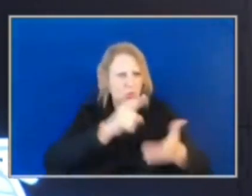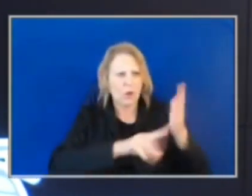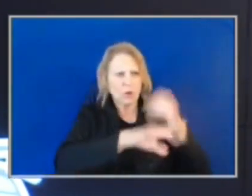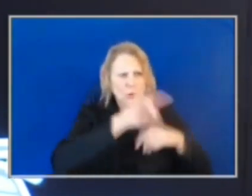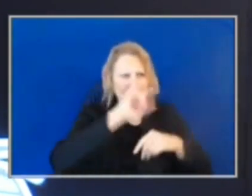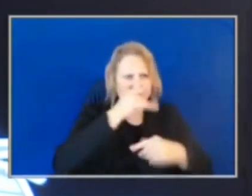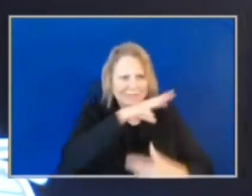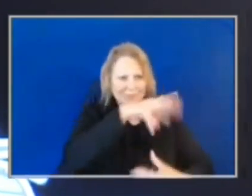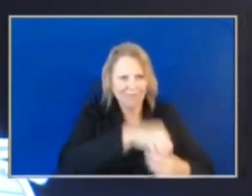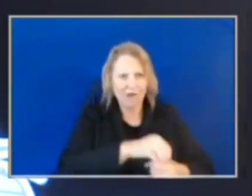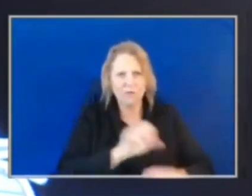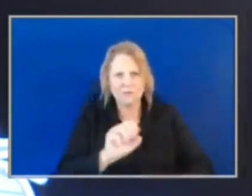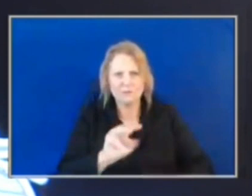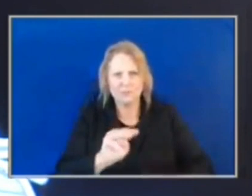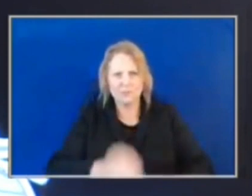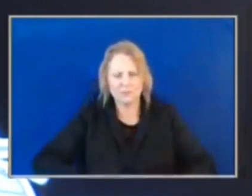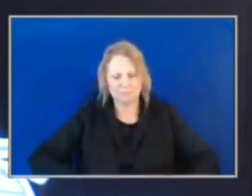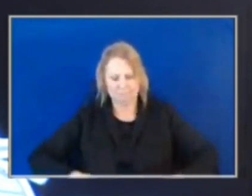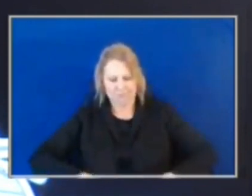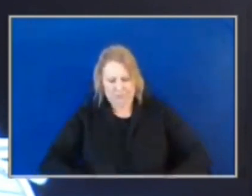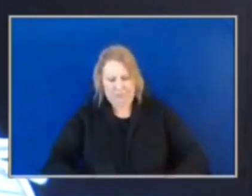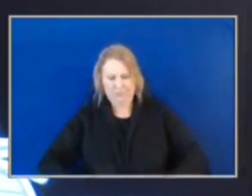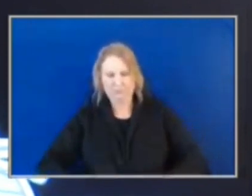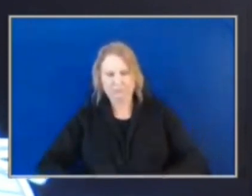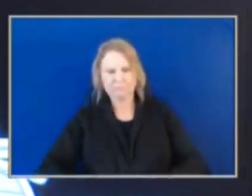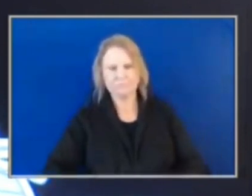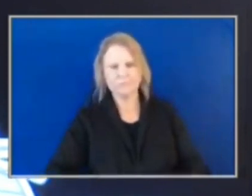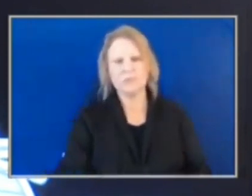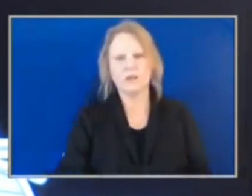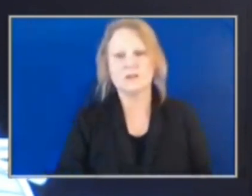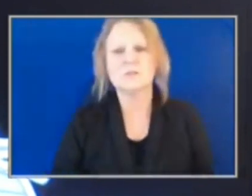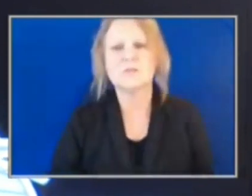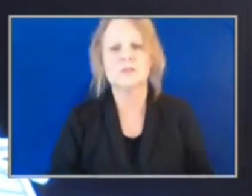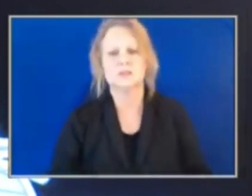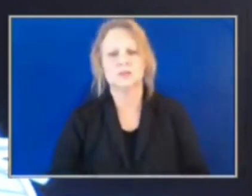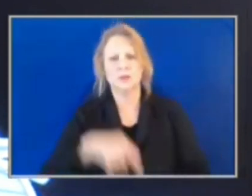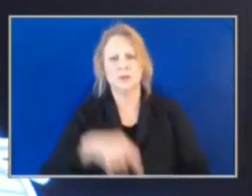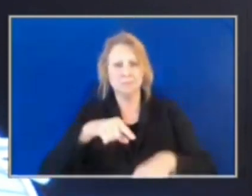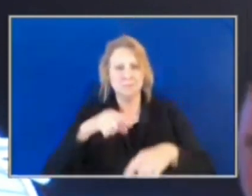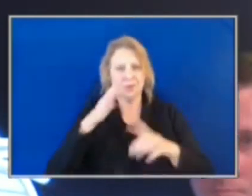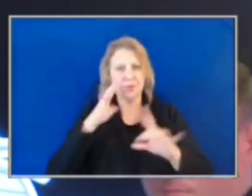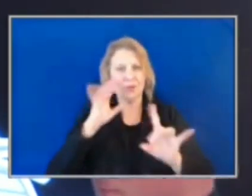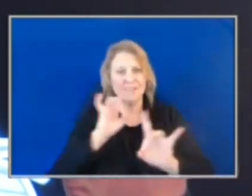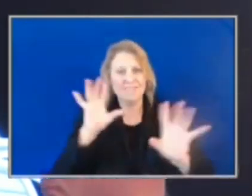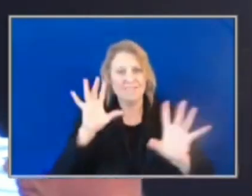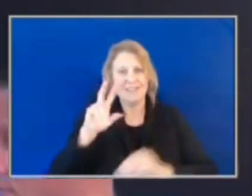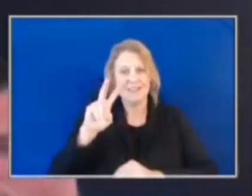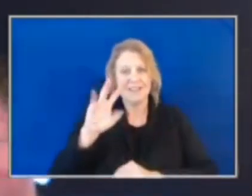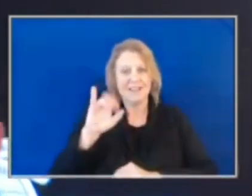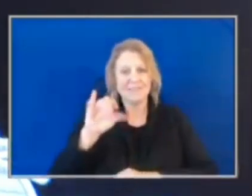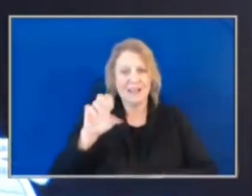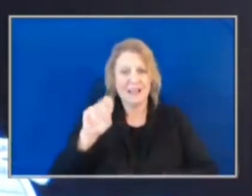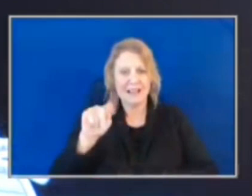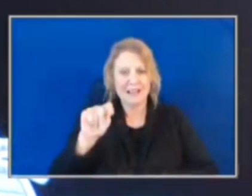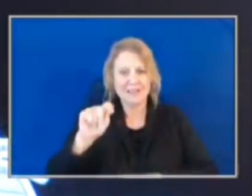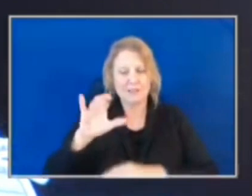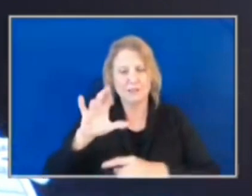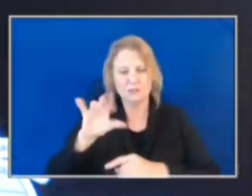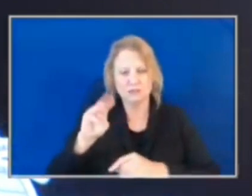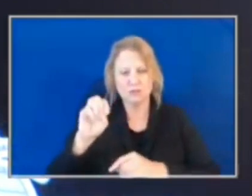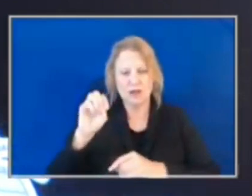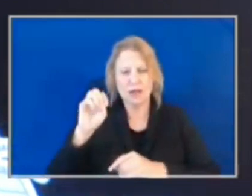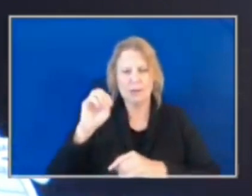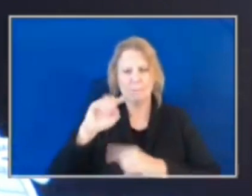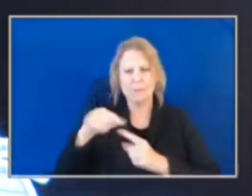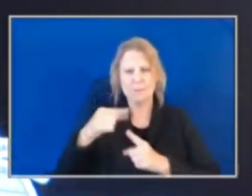I have a violent crime question as far as homicides. It's not every one of these that homicides are down, especially in the summer. So I just wanted